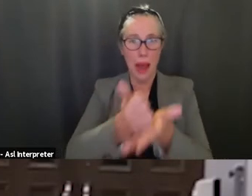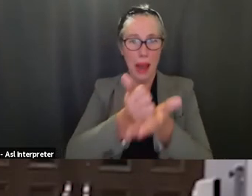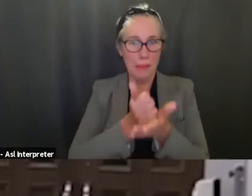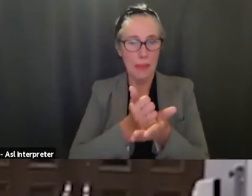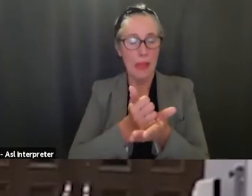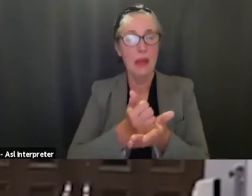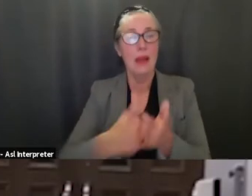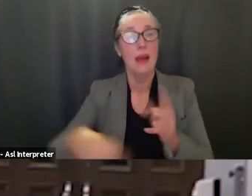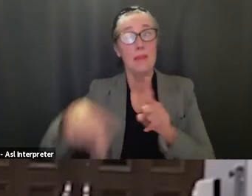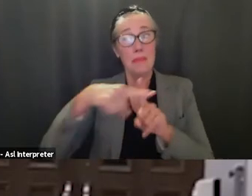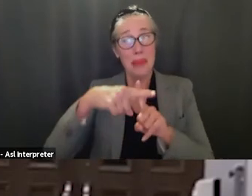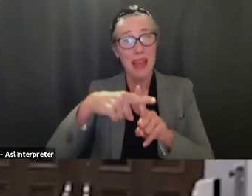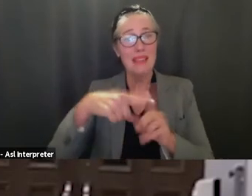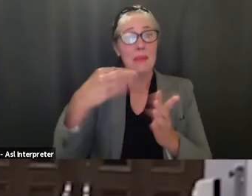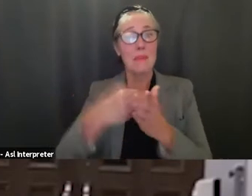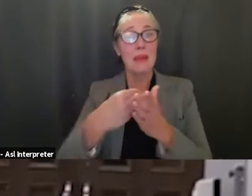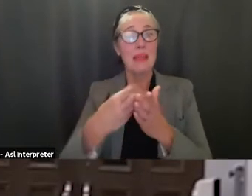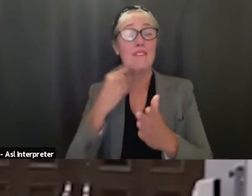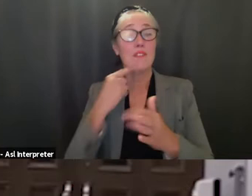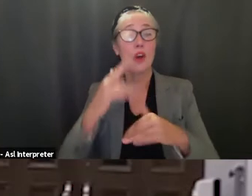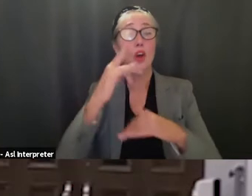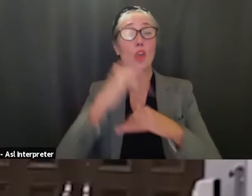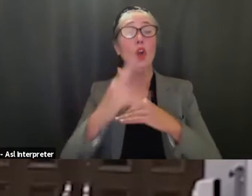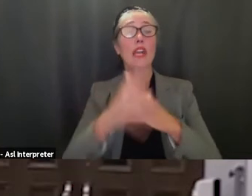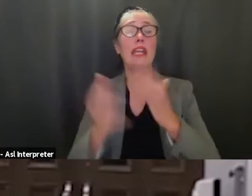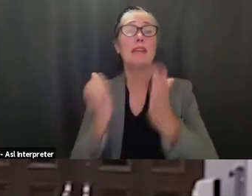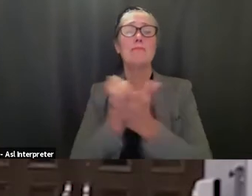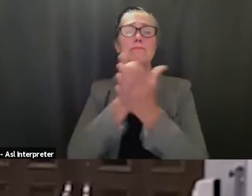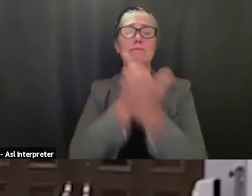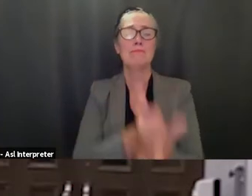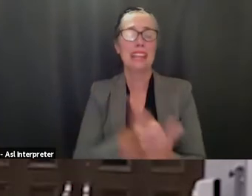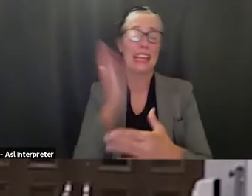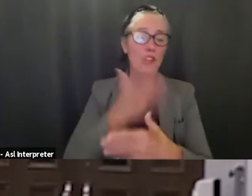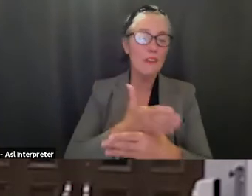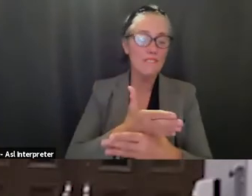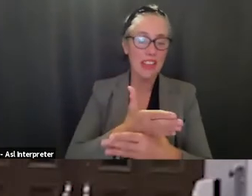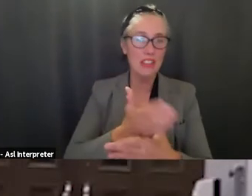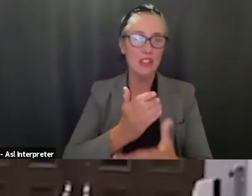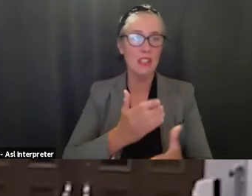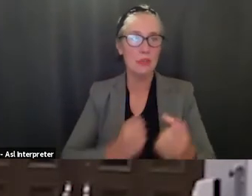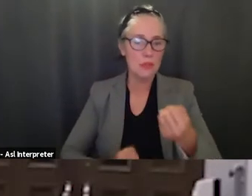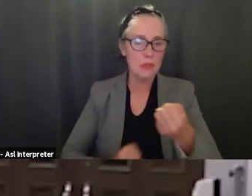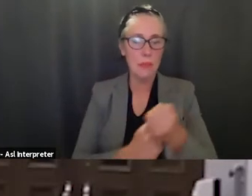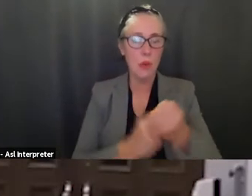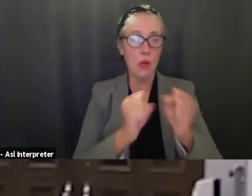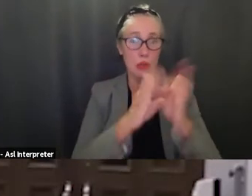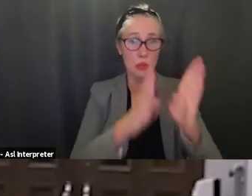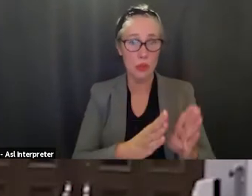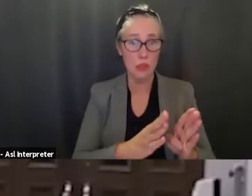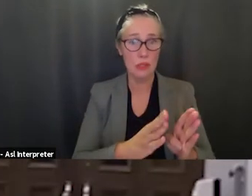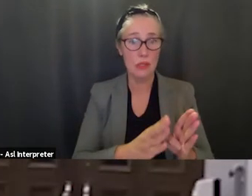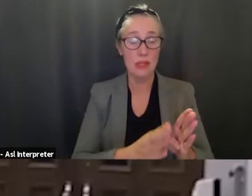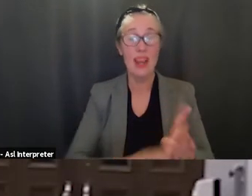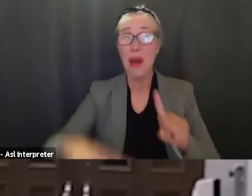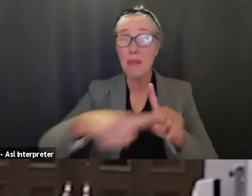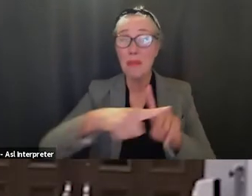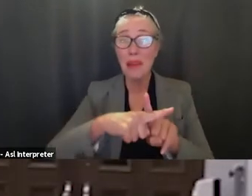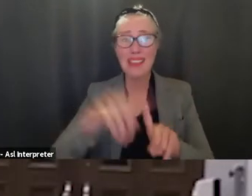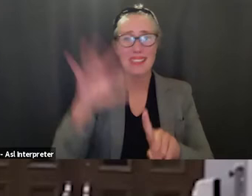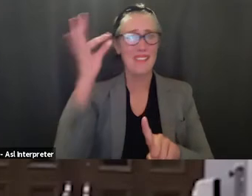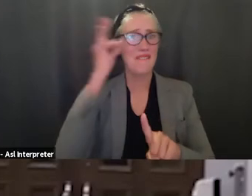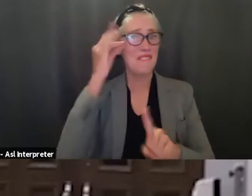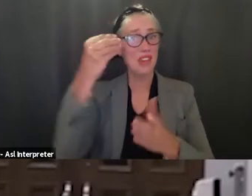early intervention for students as well as we're going to be receiving some more federal dollars which is just